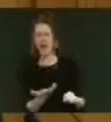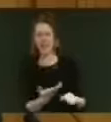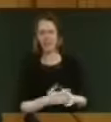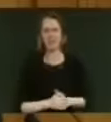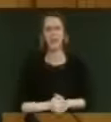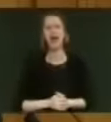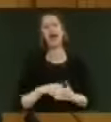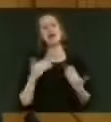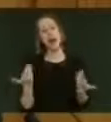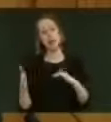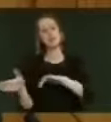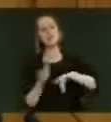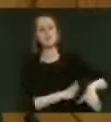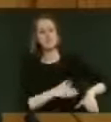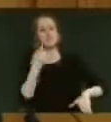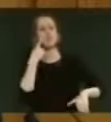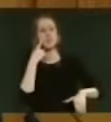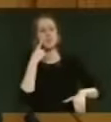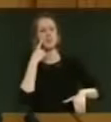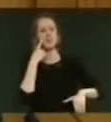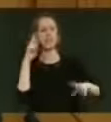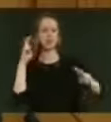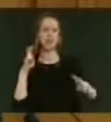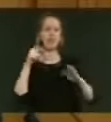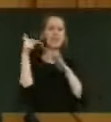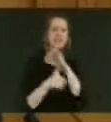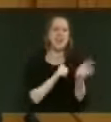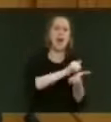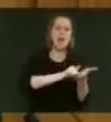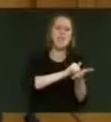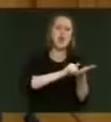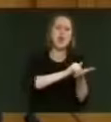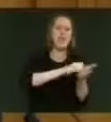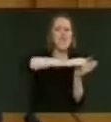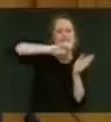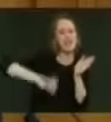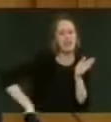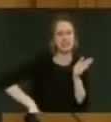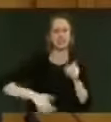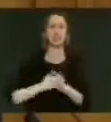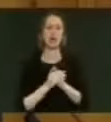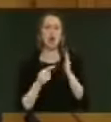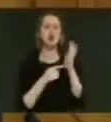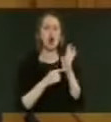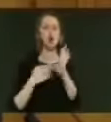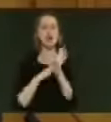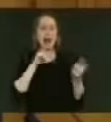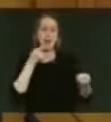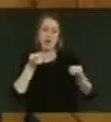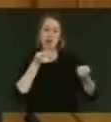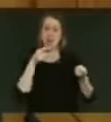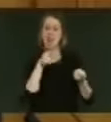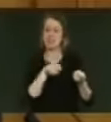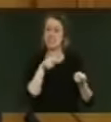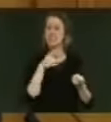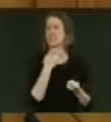I want to turn now Mr Speaker to the issue of debt forgiveness. It's a very important package that Todd McClay will be running. And this is